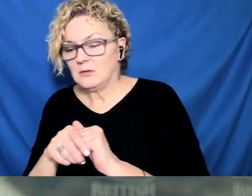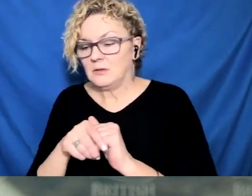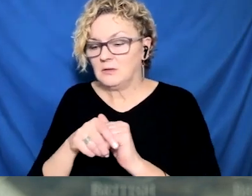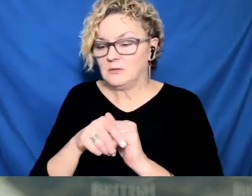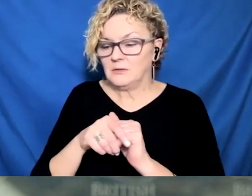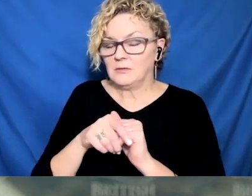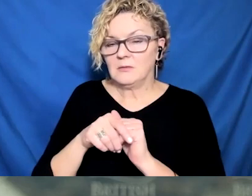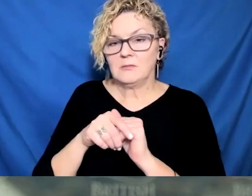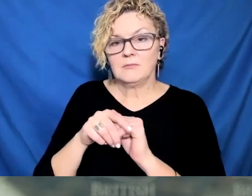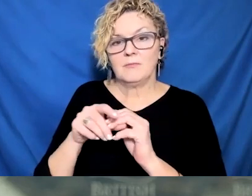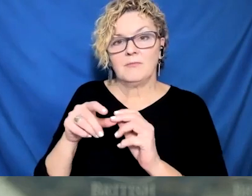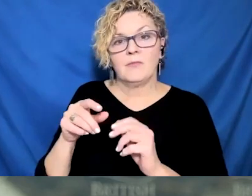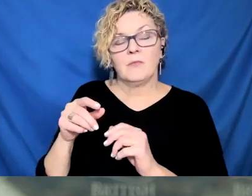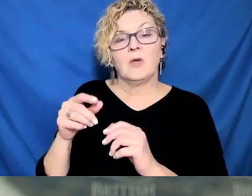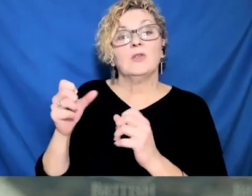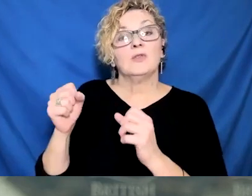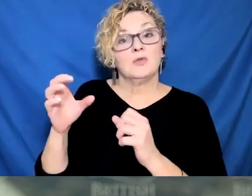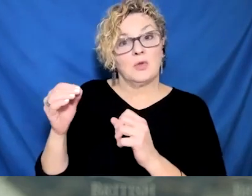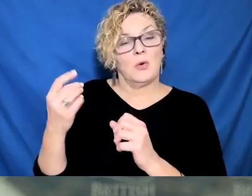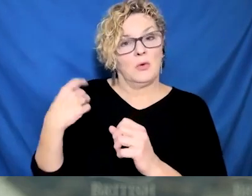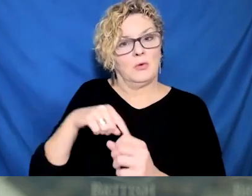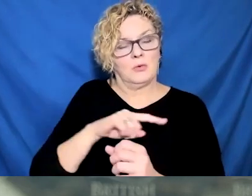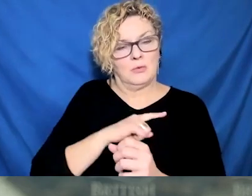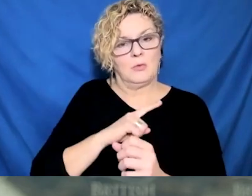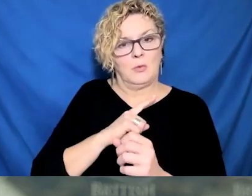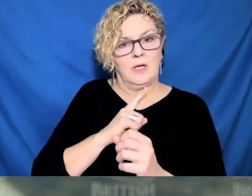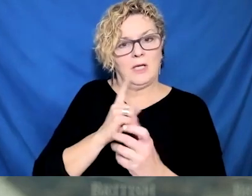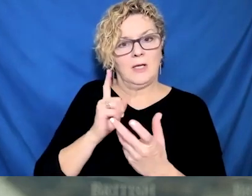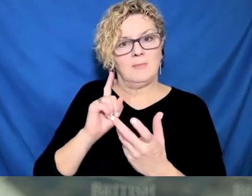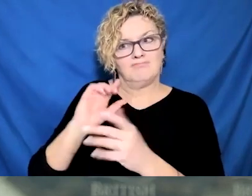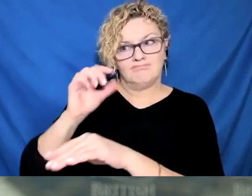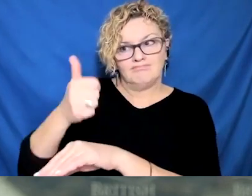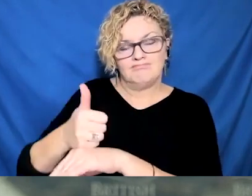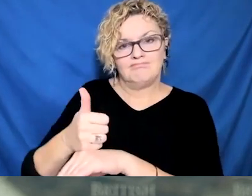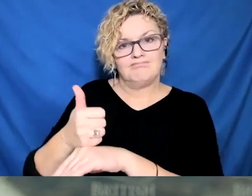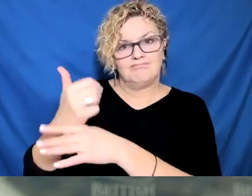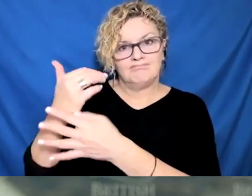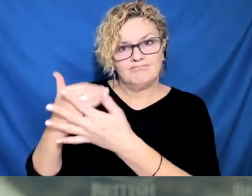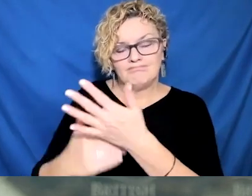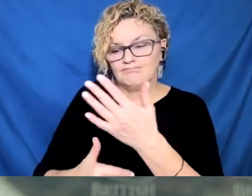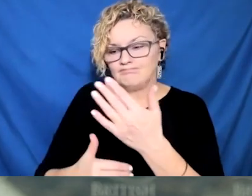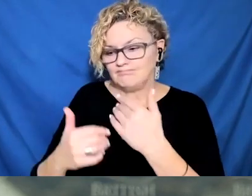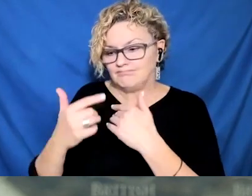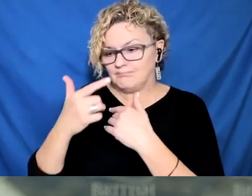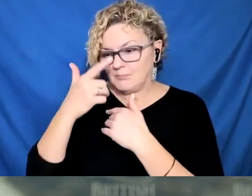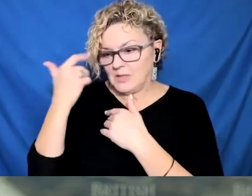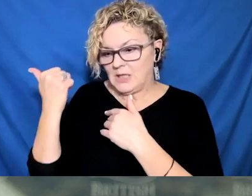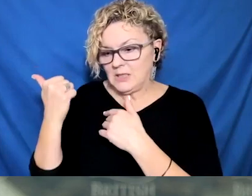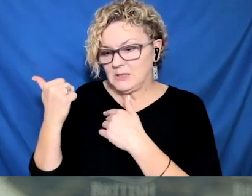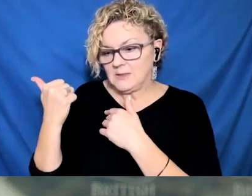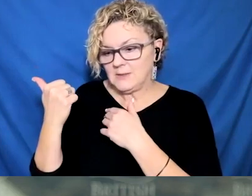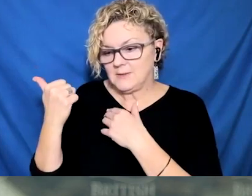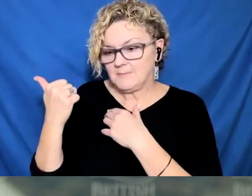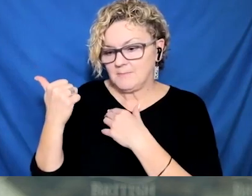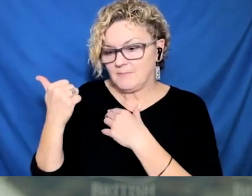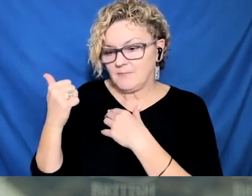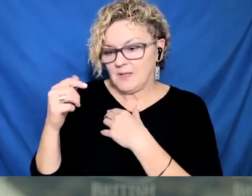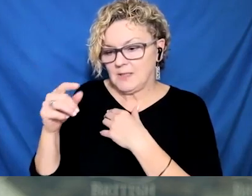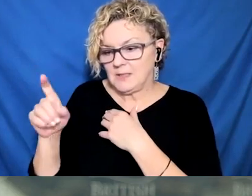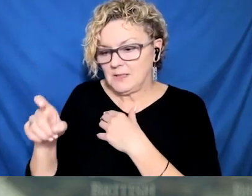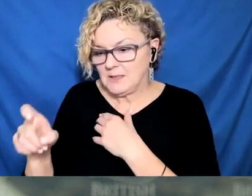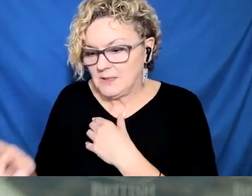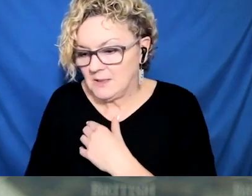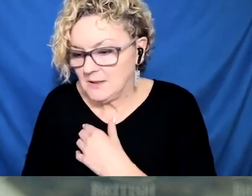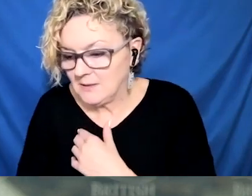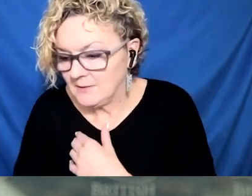I do, yes. I'm going to, I guess, go back to, you know, some of the changes, I guess, in policies and testing and what have you. The message has been stay